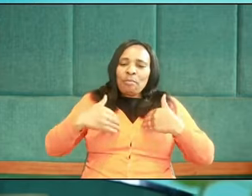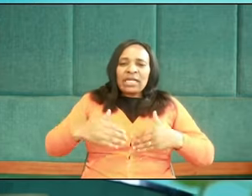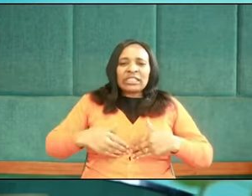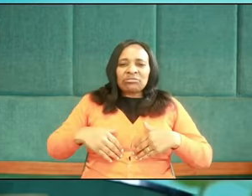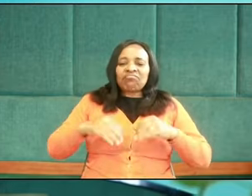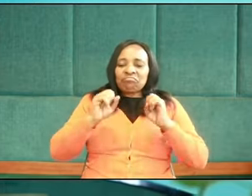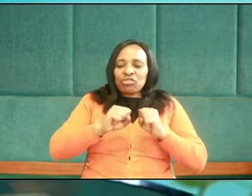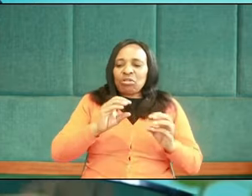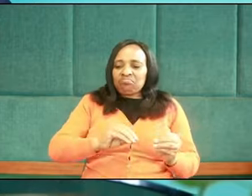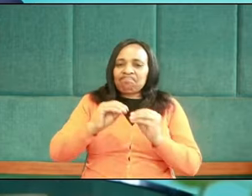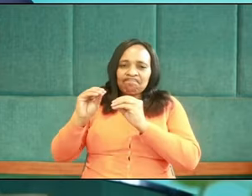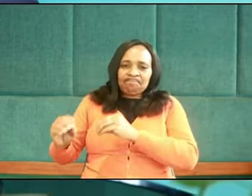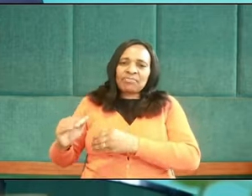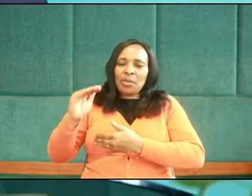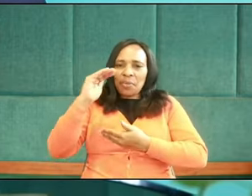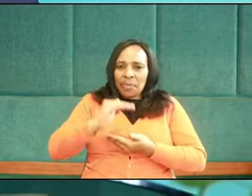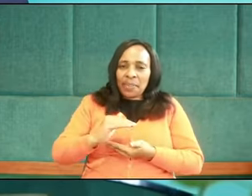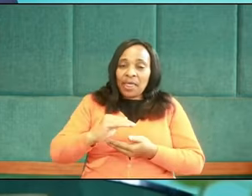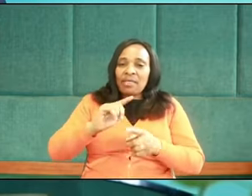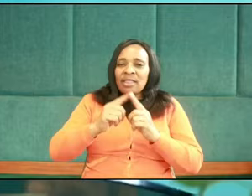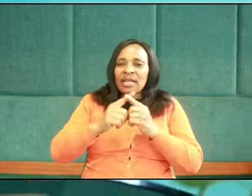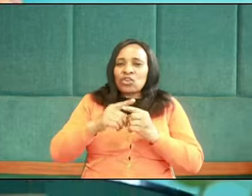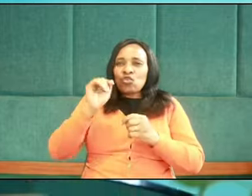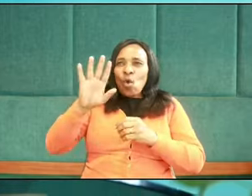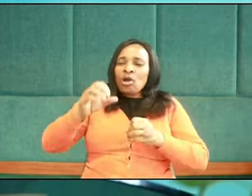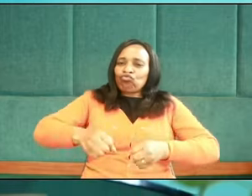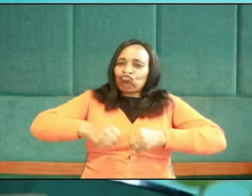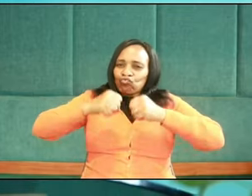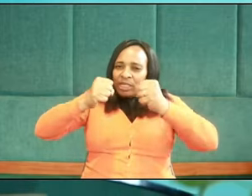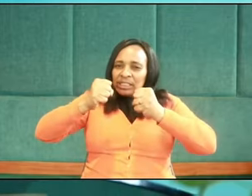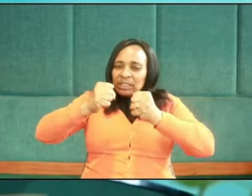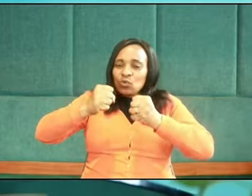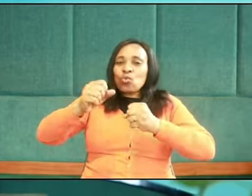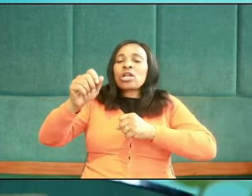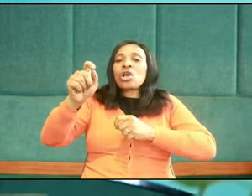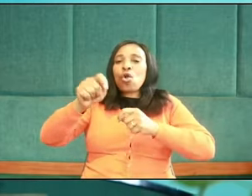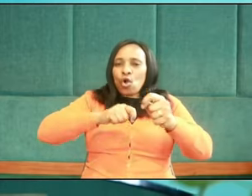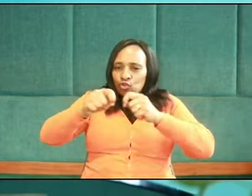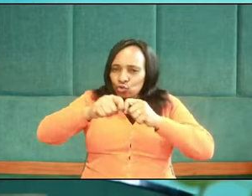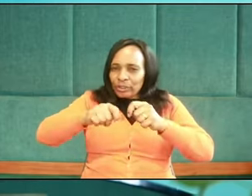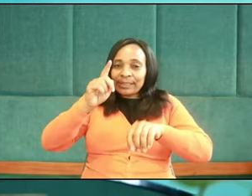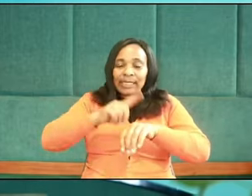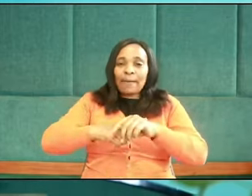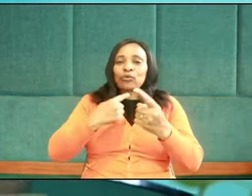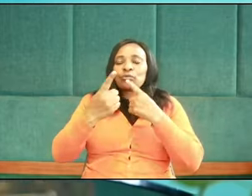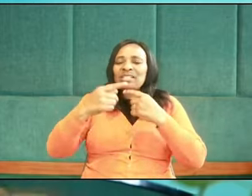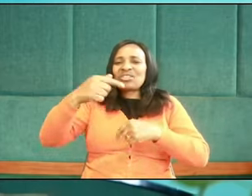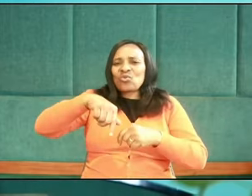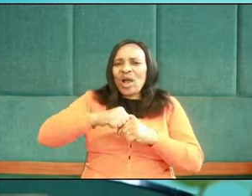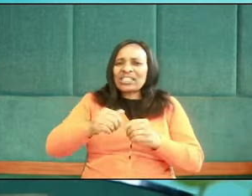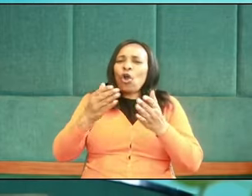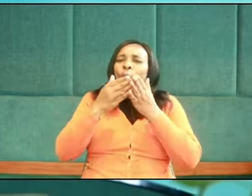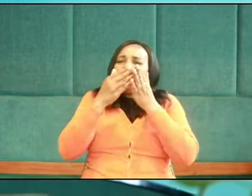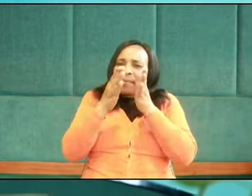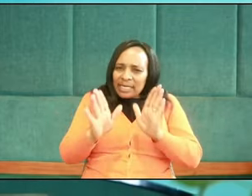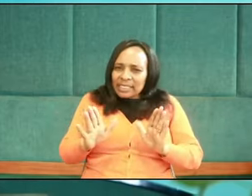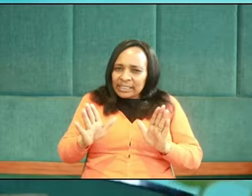will diminish and that divinity will dominate as you speak to us pointedly,